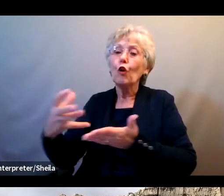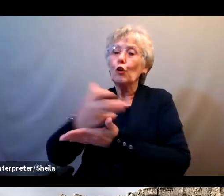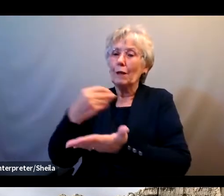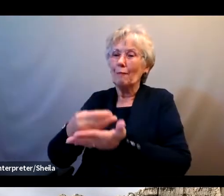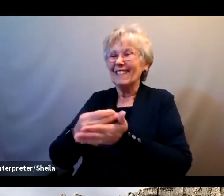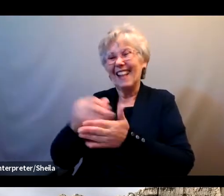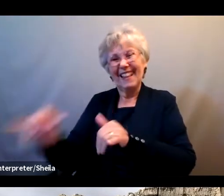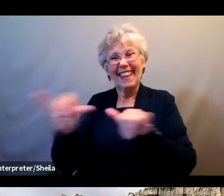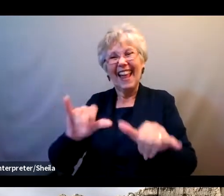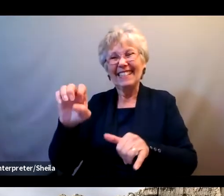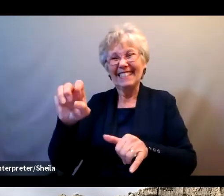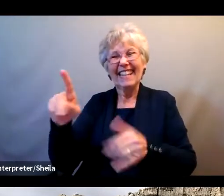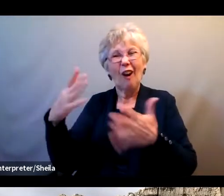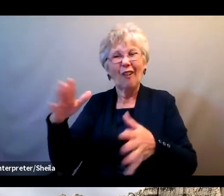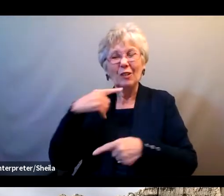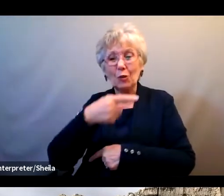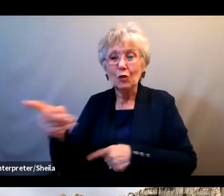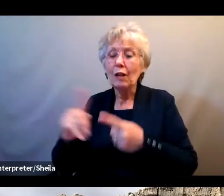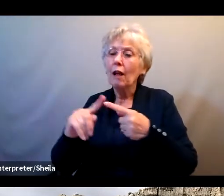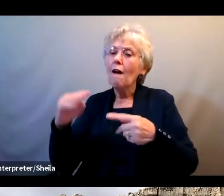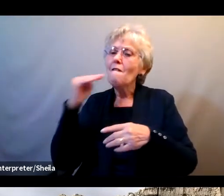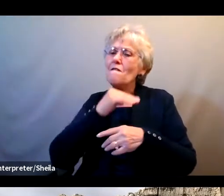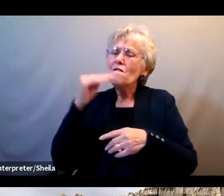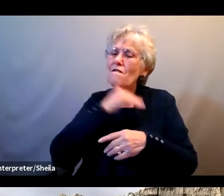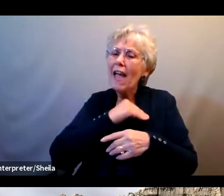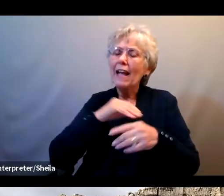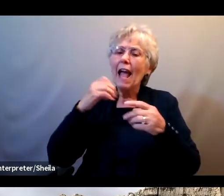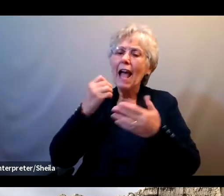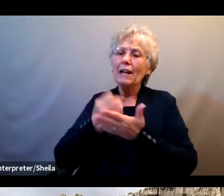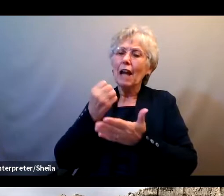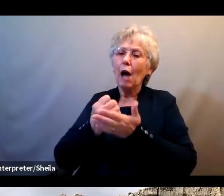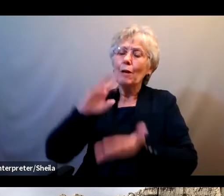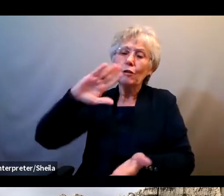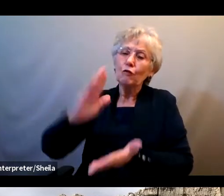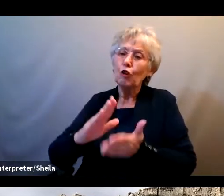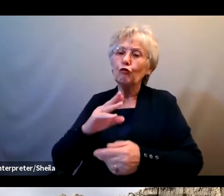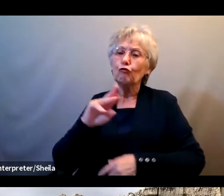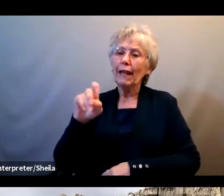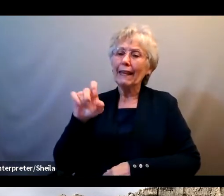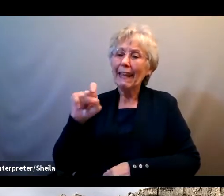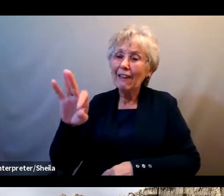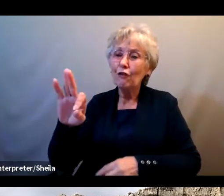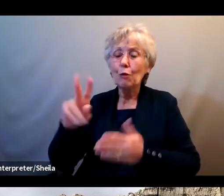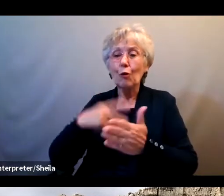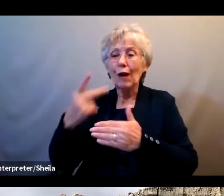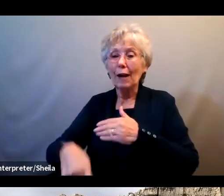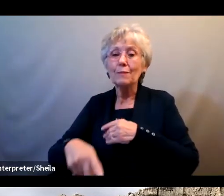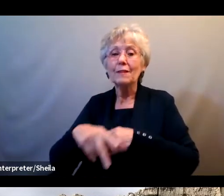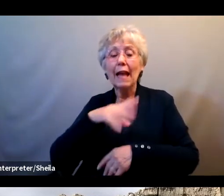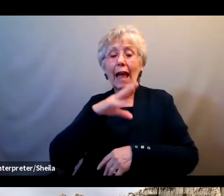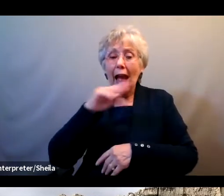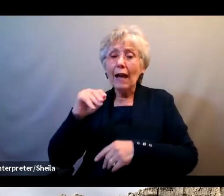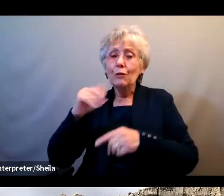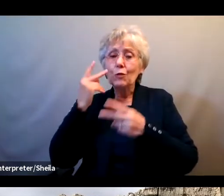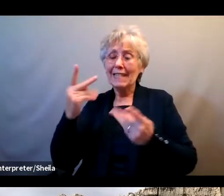phony economic relief programs, fake charities, and government imposters. We have here on